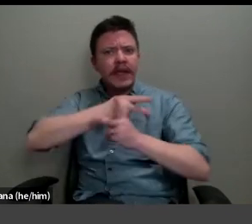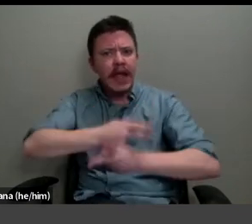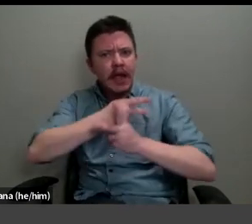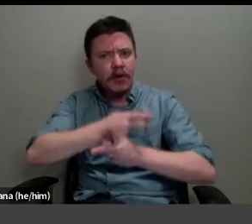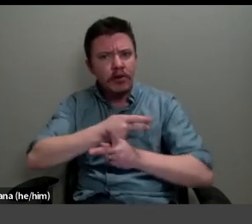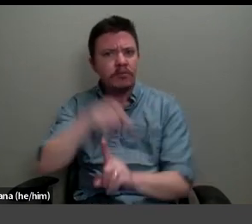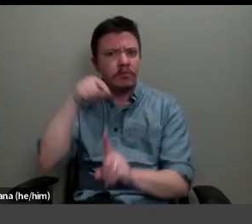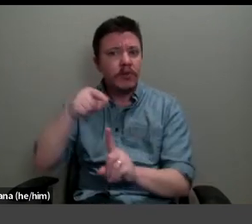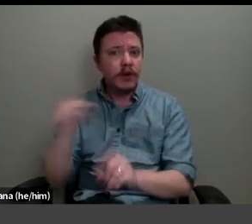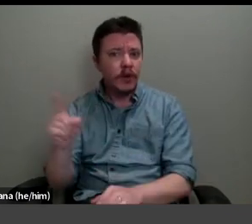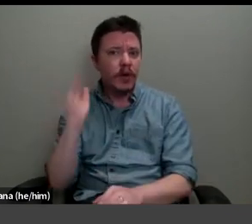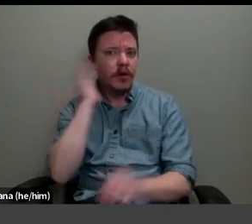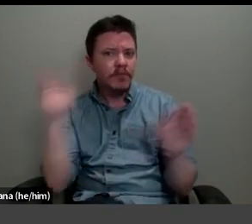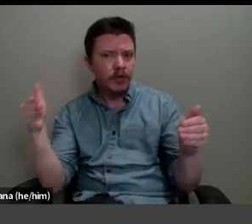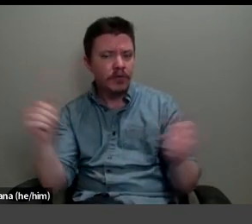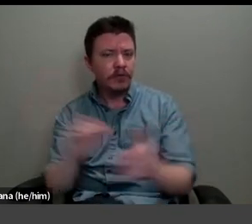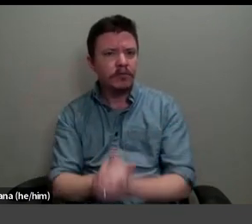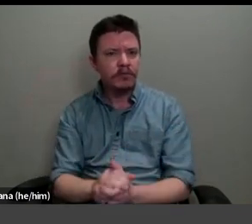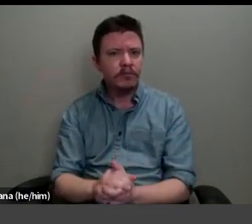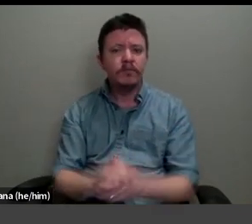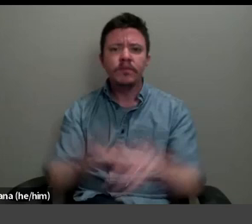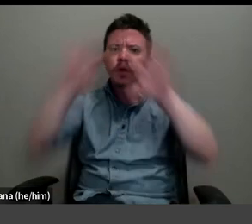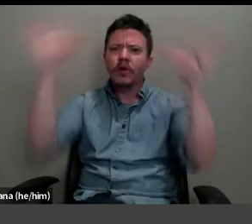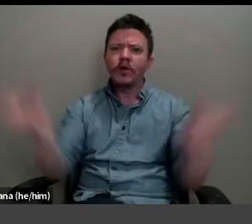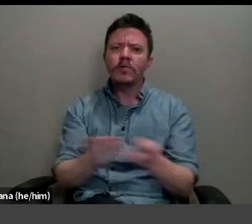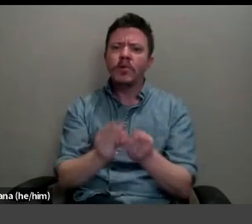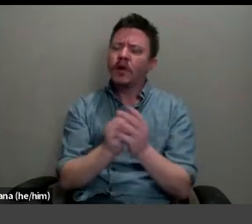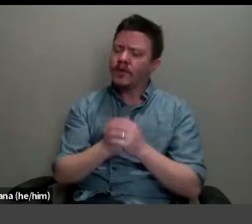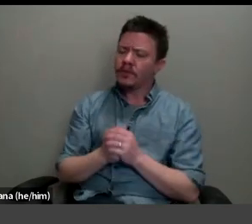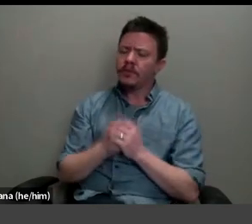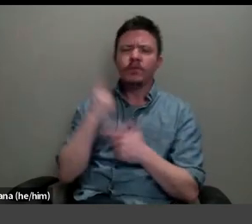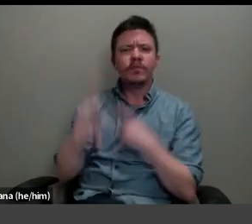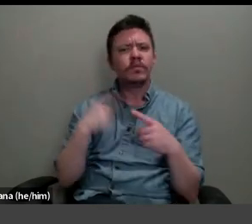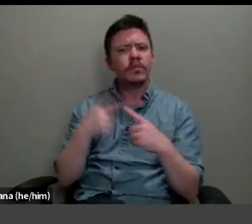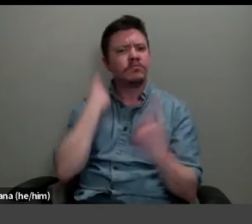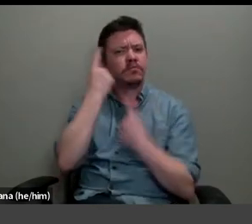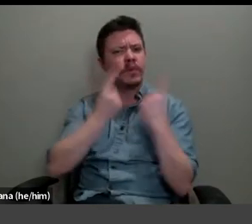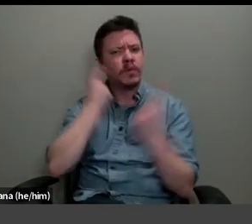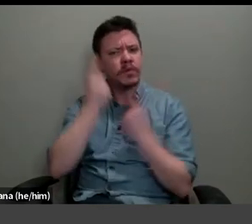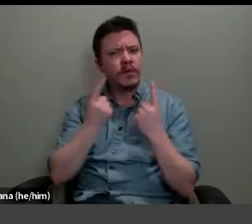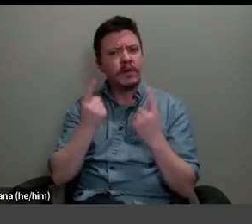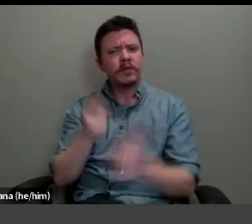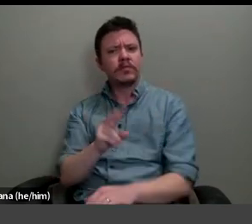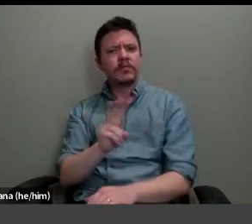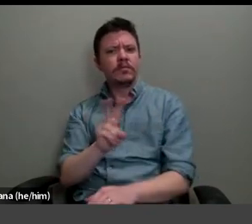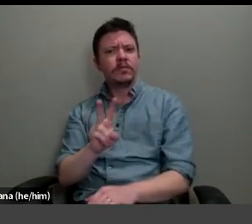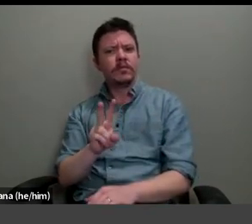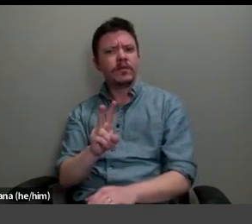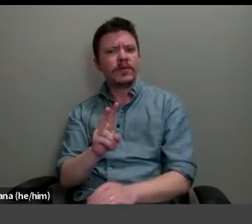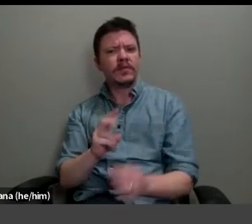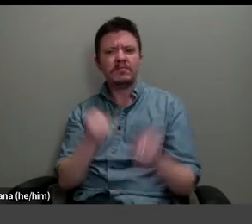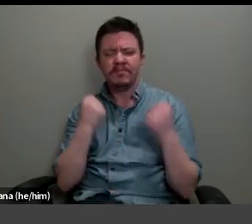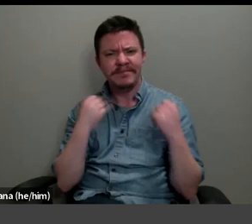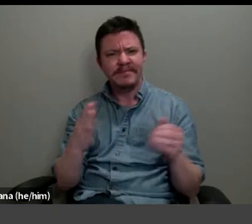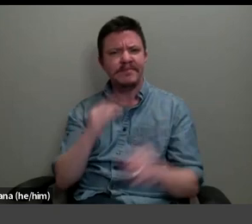bedrooms. Moreover, when one turns to consider Vujar's numerous bedroom paintings,